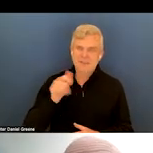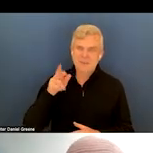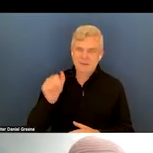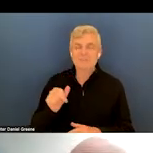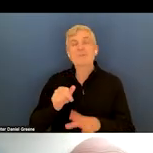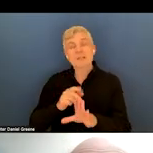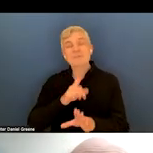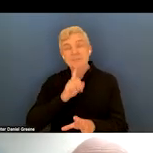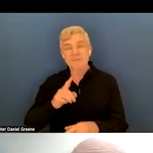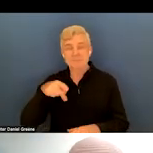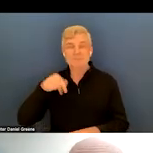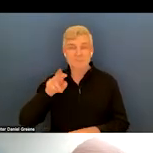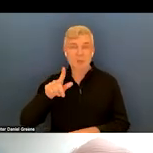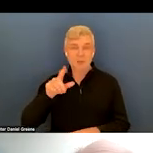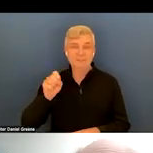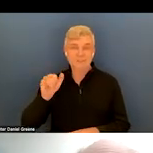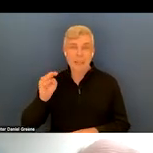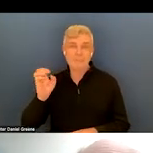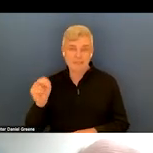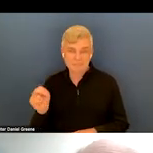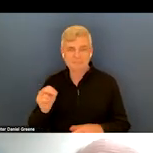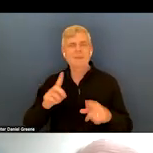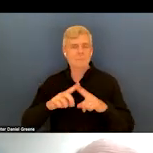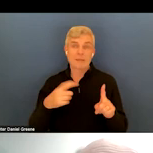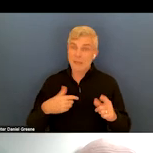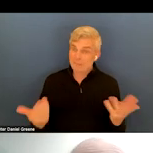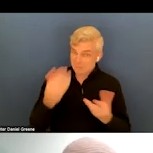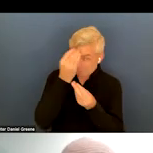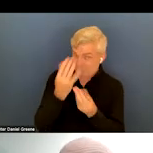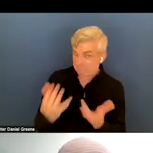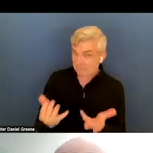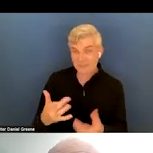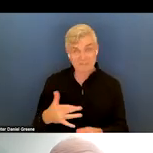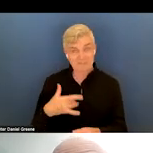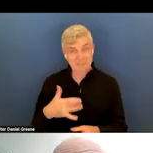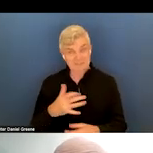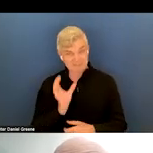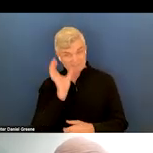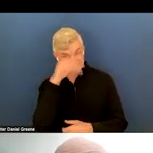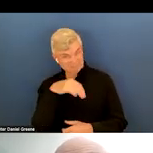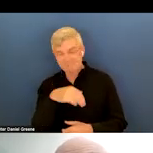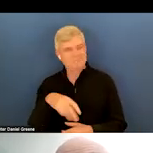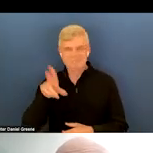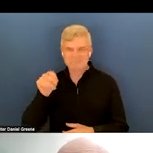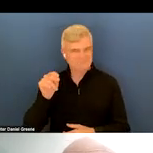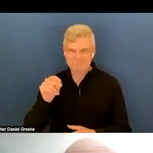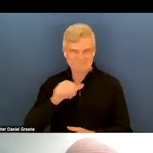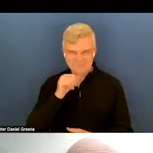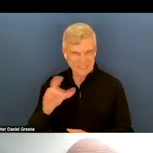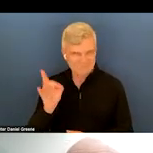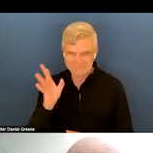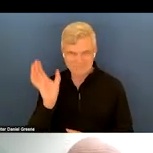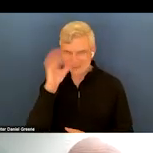but I'm here to report that it is not terribly strange to be 70. At least the first three days have been great.